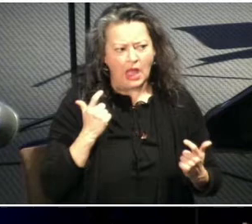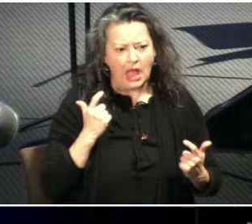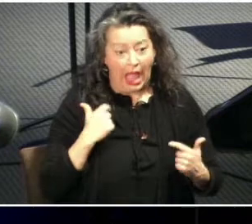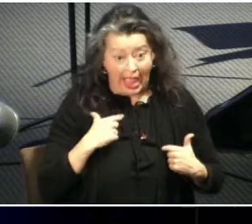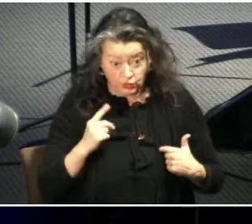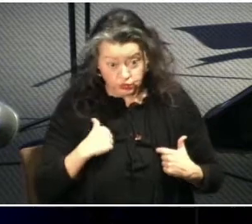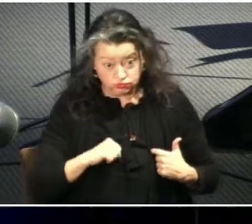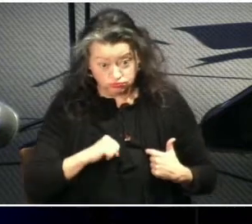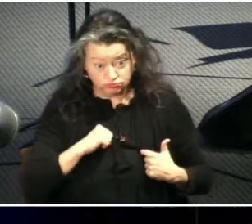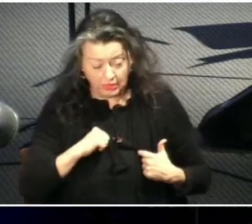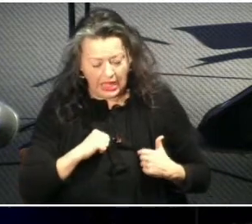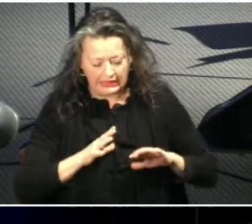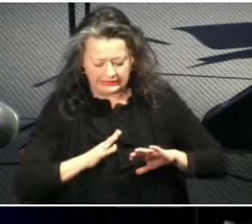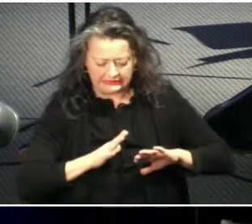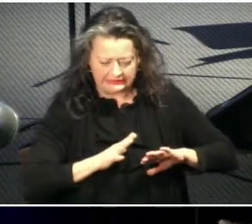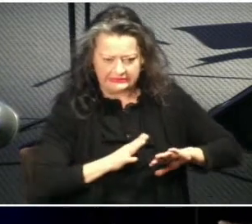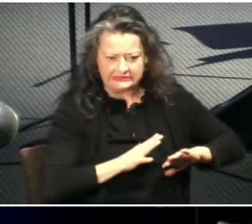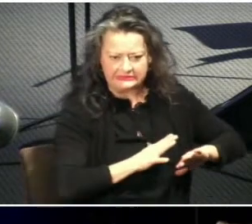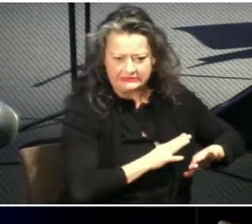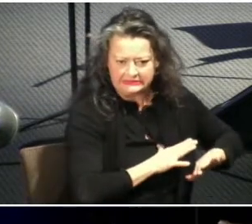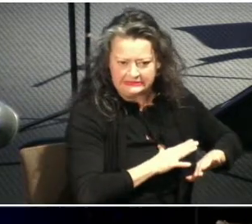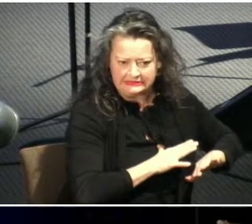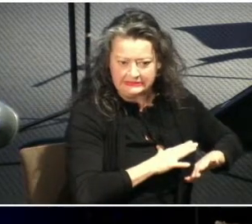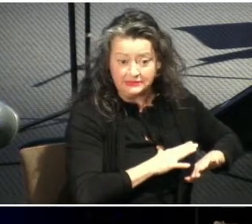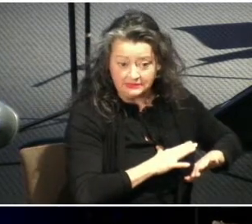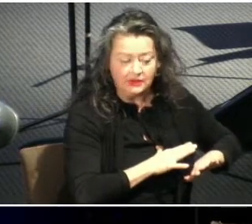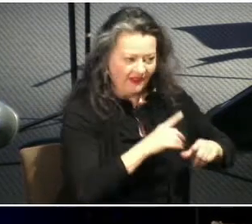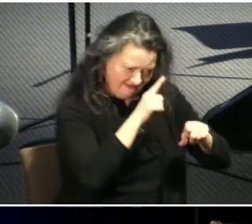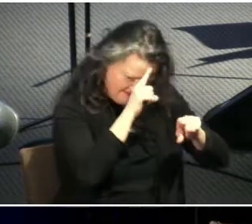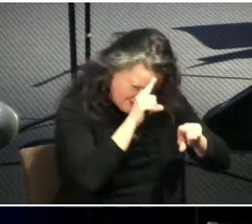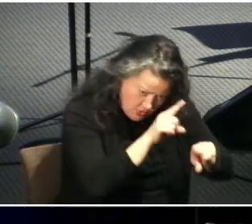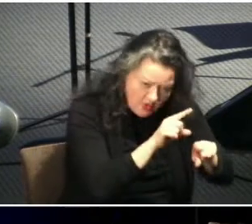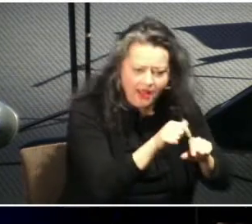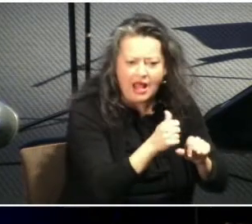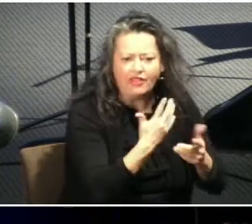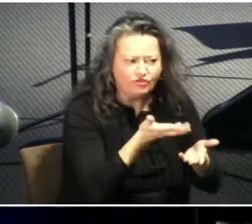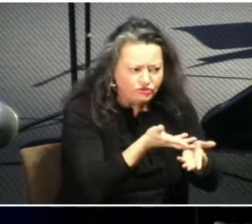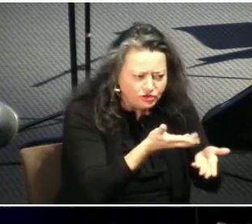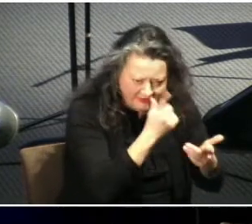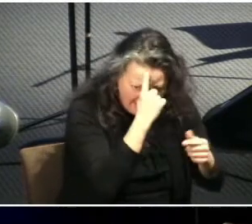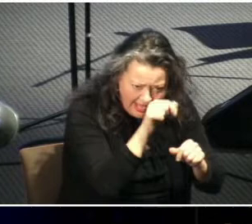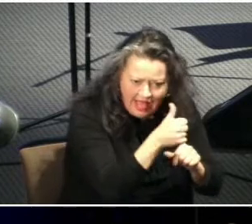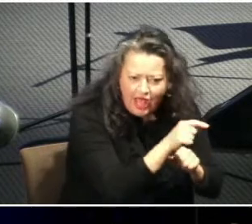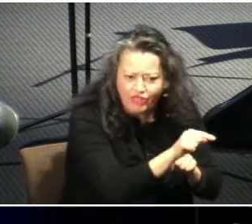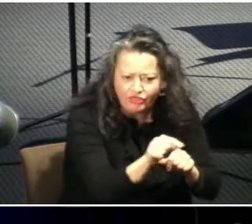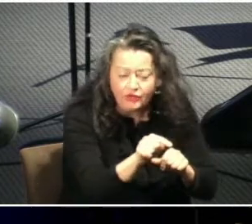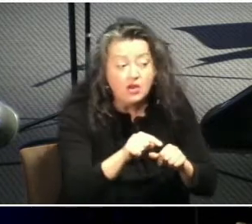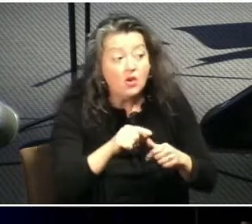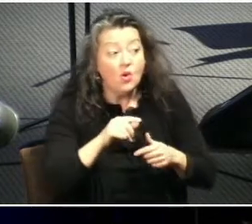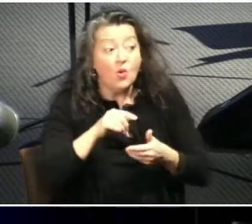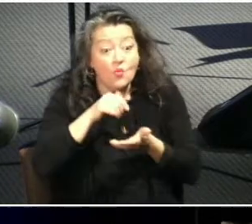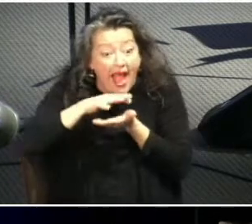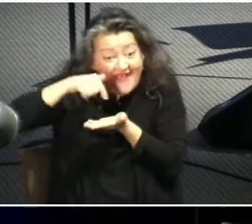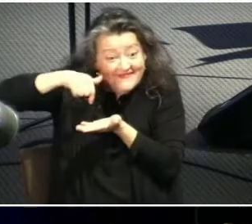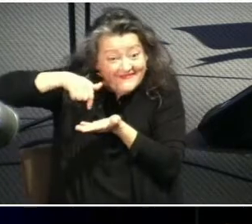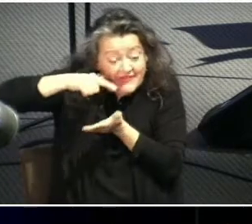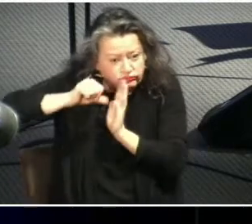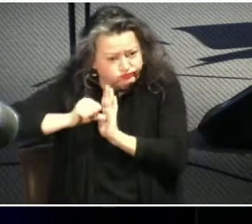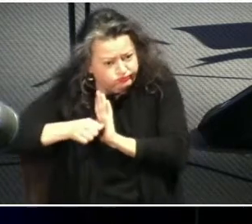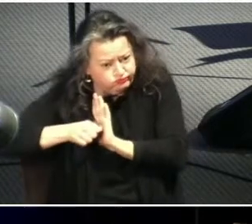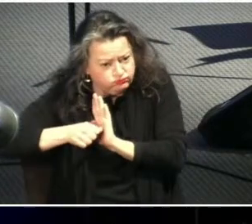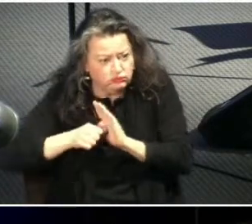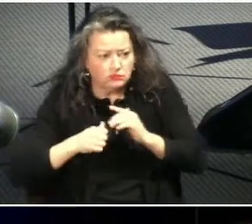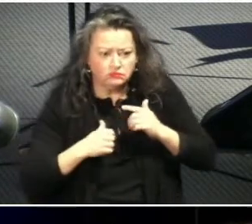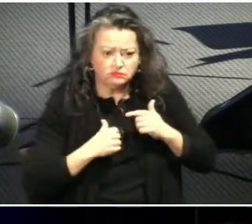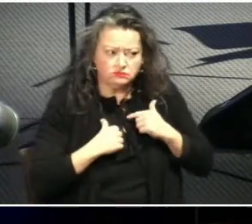and as a wife i think particularly we wives are called to be aware of this within our marriage i'm supposed to be humble